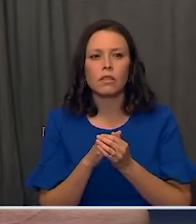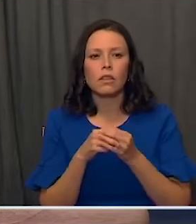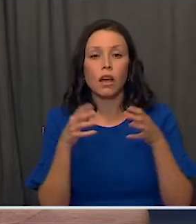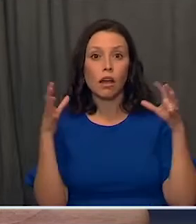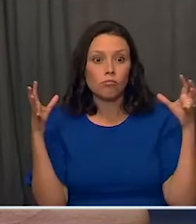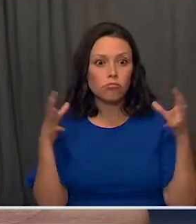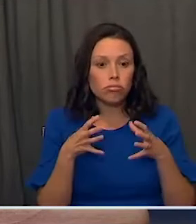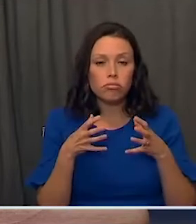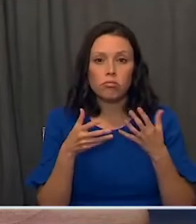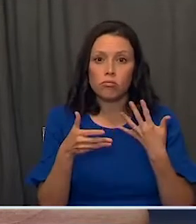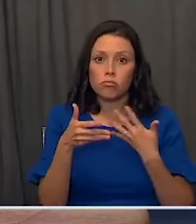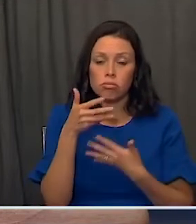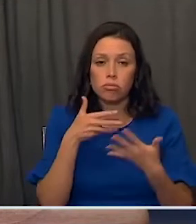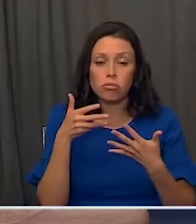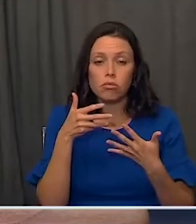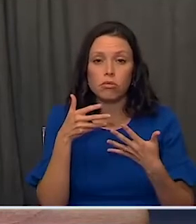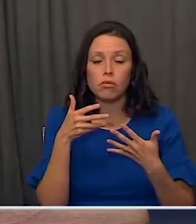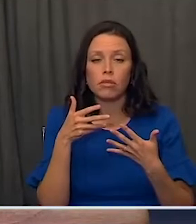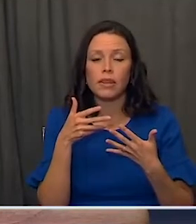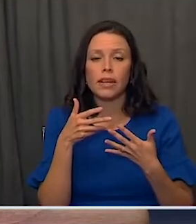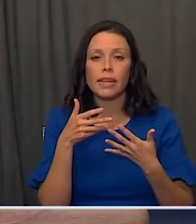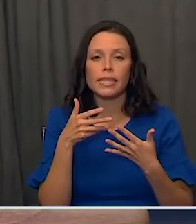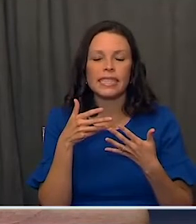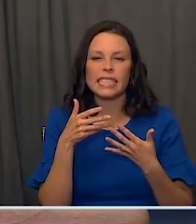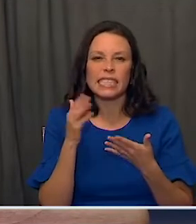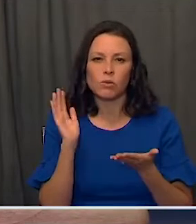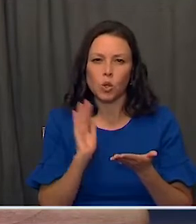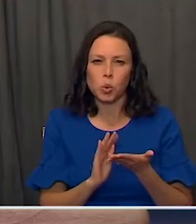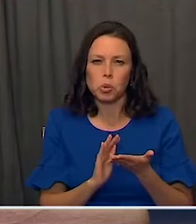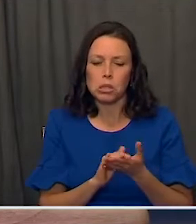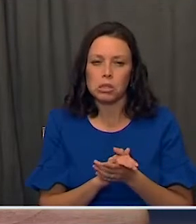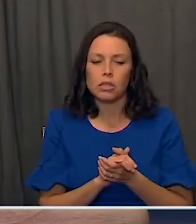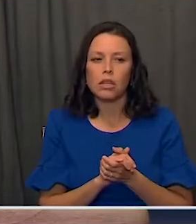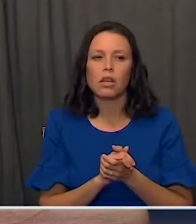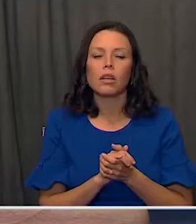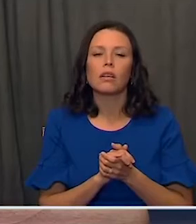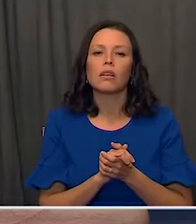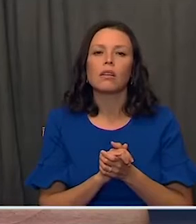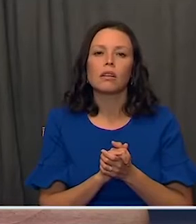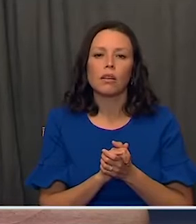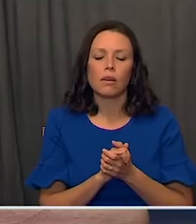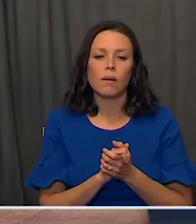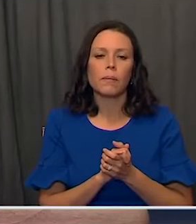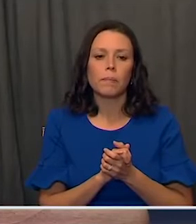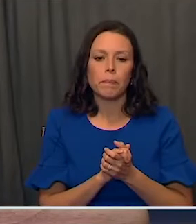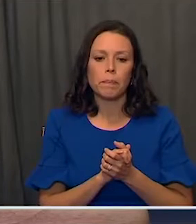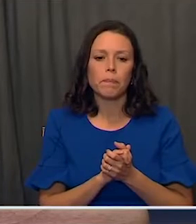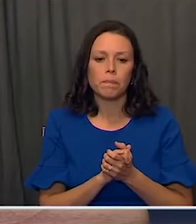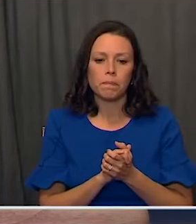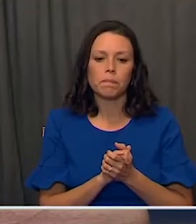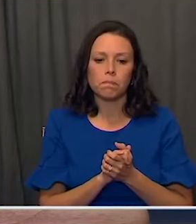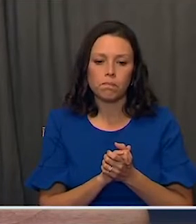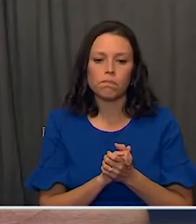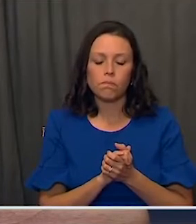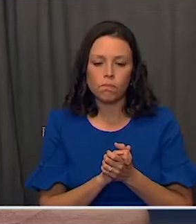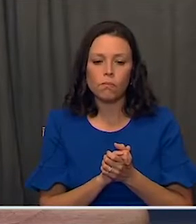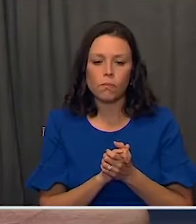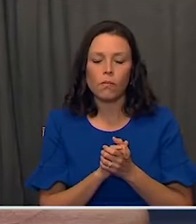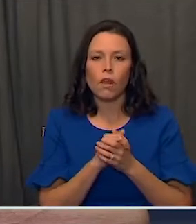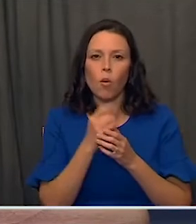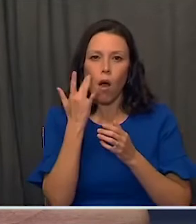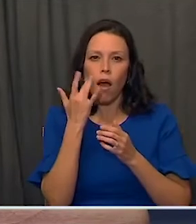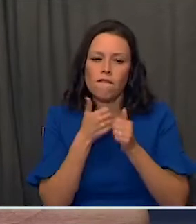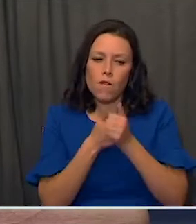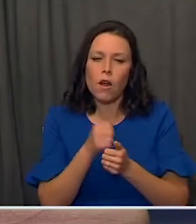crowds, and really to support using the data